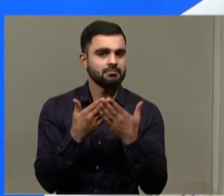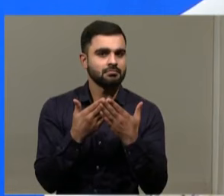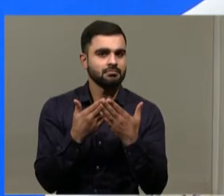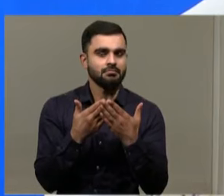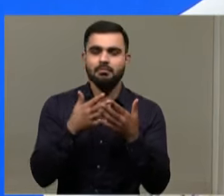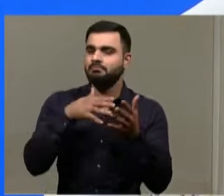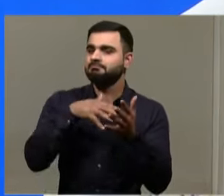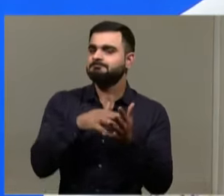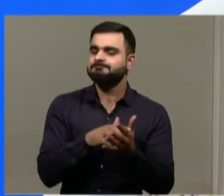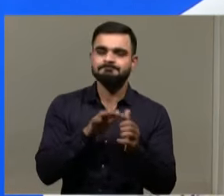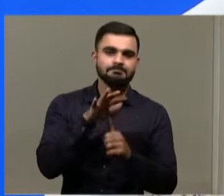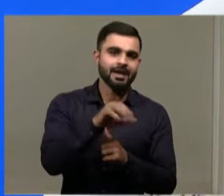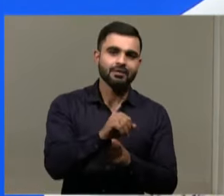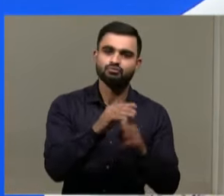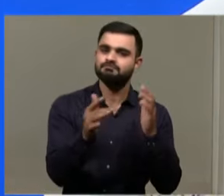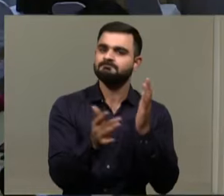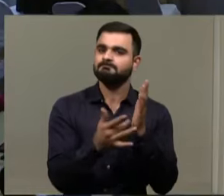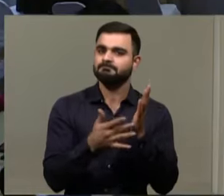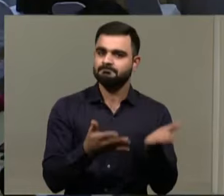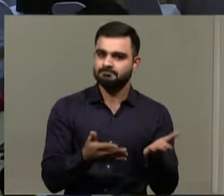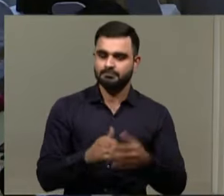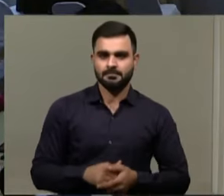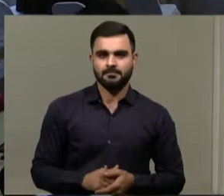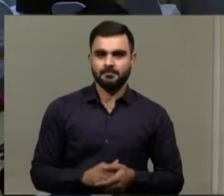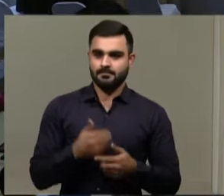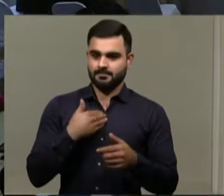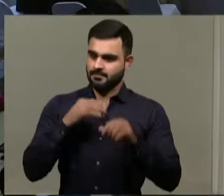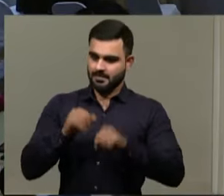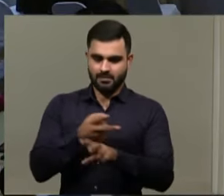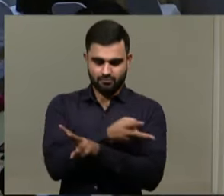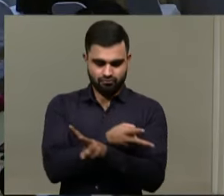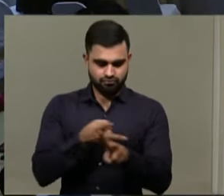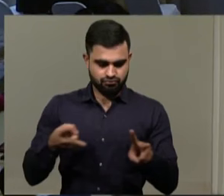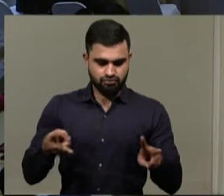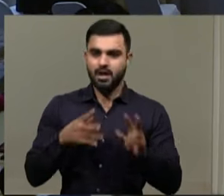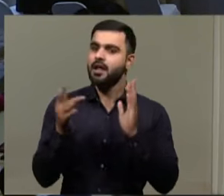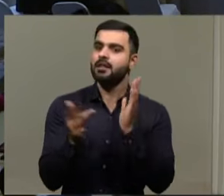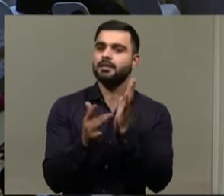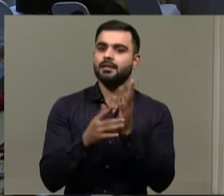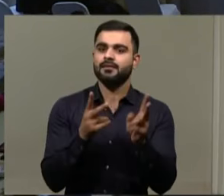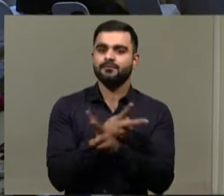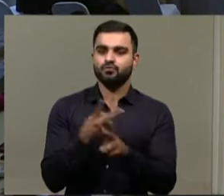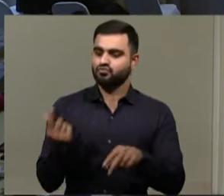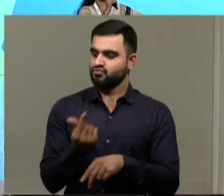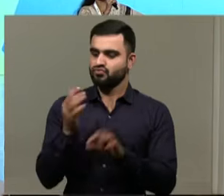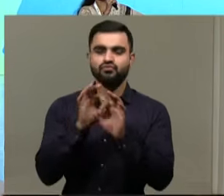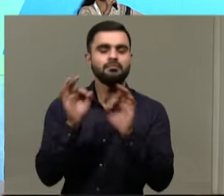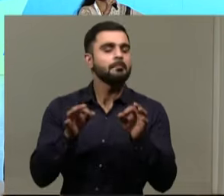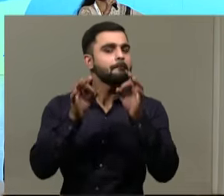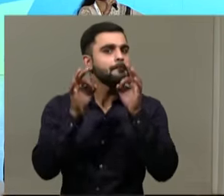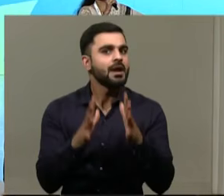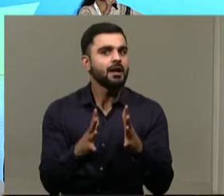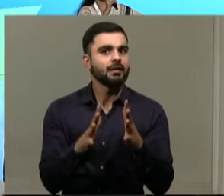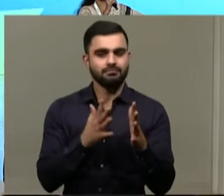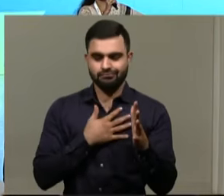lack of accessing technology. technology. So, even though we have various types of technology, we are not utilizing it properly